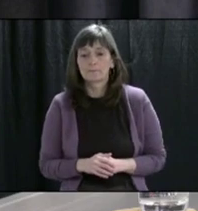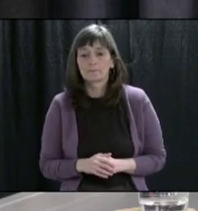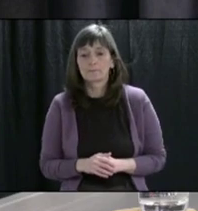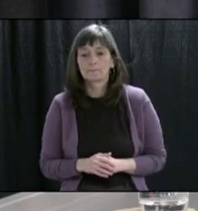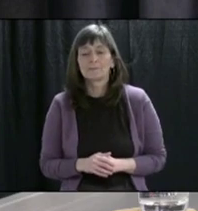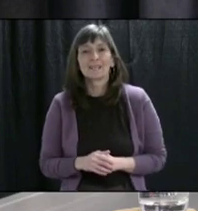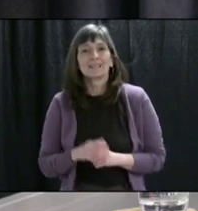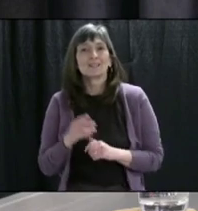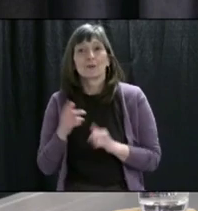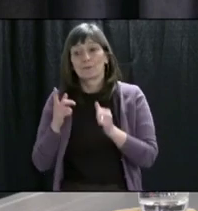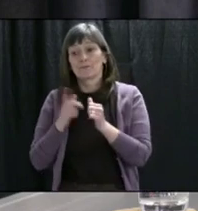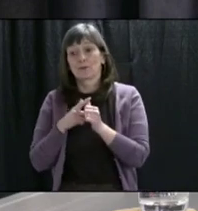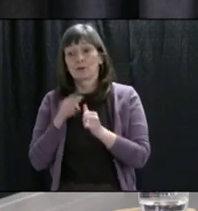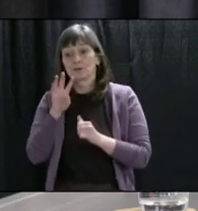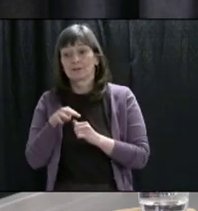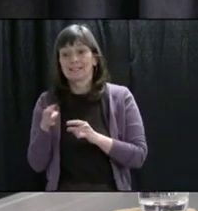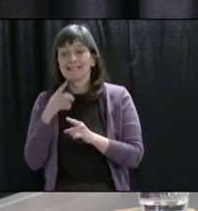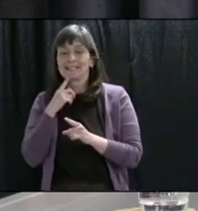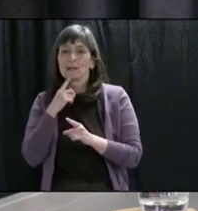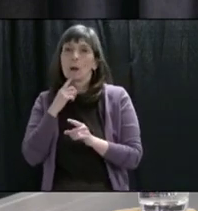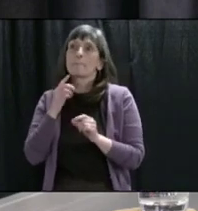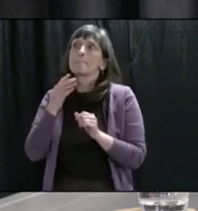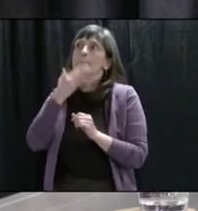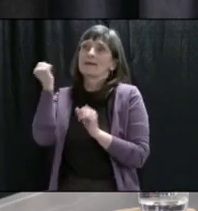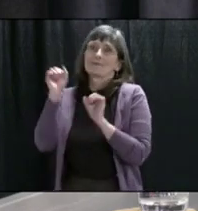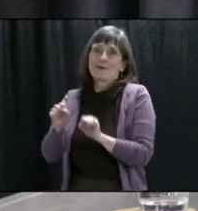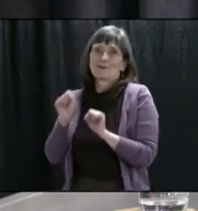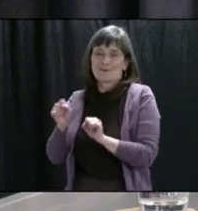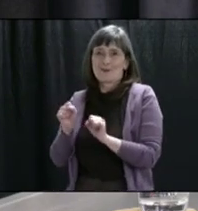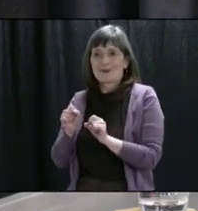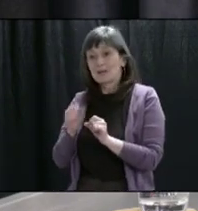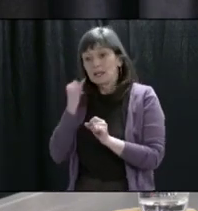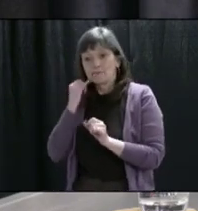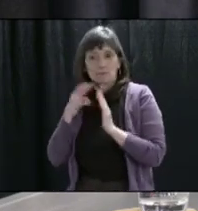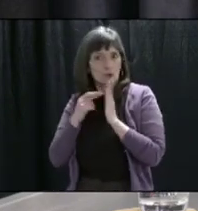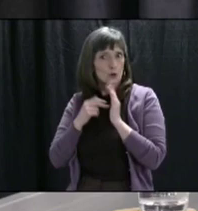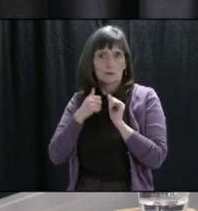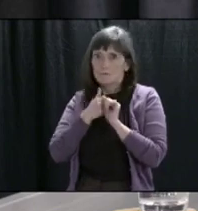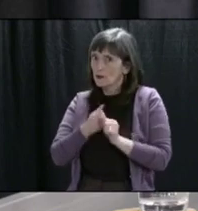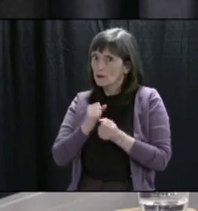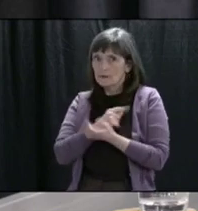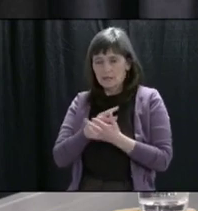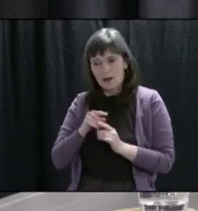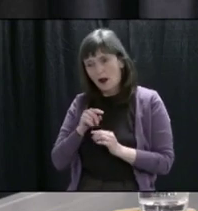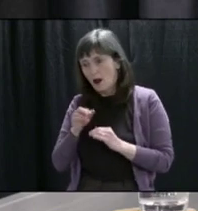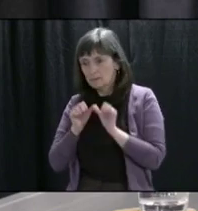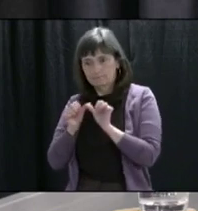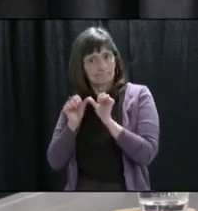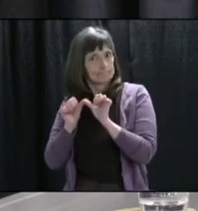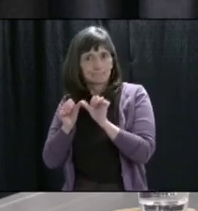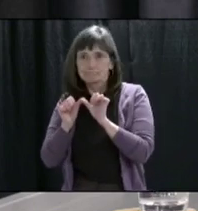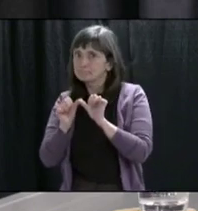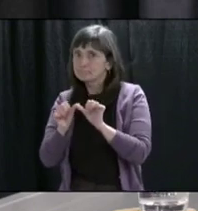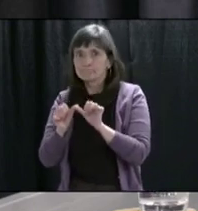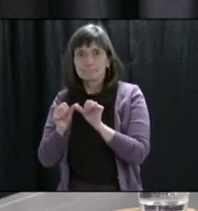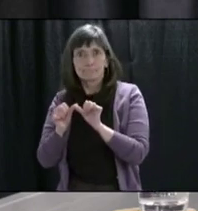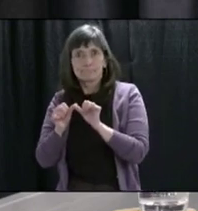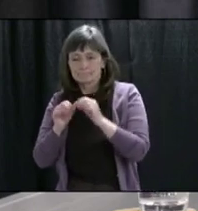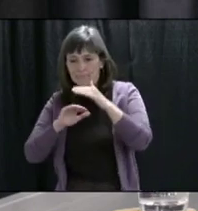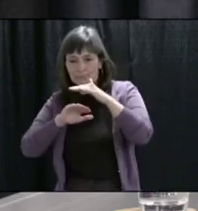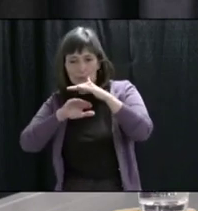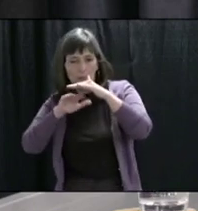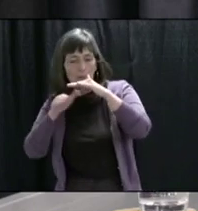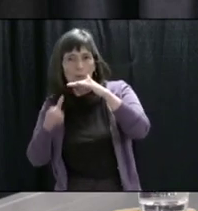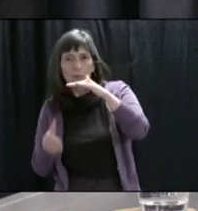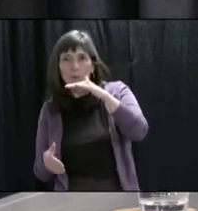see from the first graphic under the better case scenario where we follow all these rules, as it were, and keep to the social distancing,